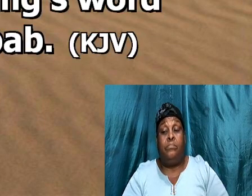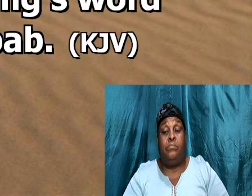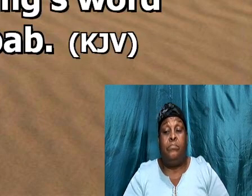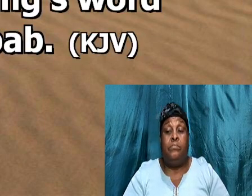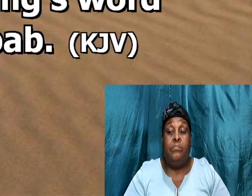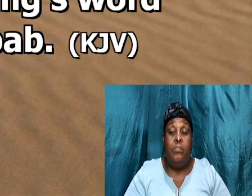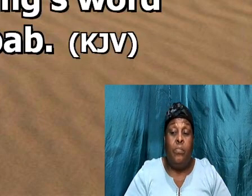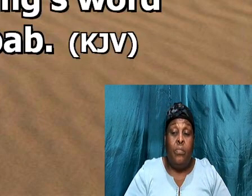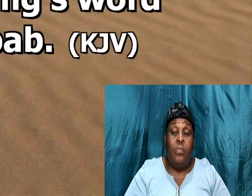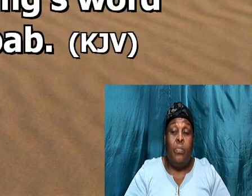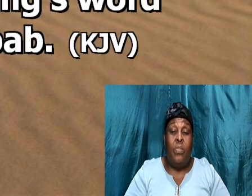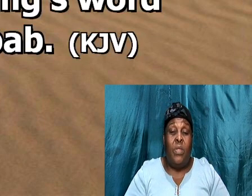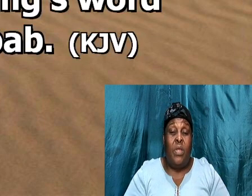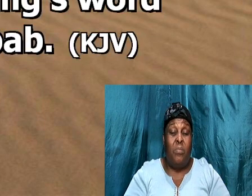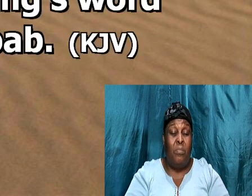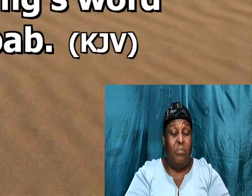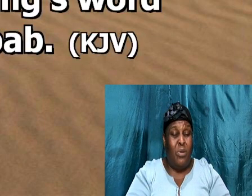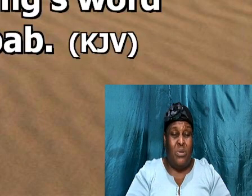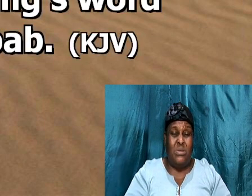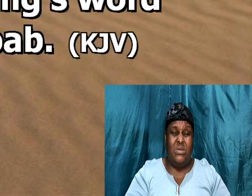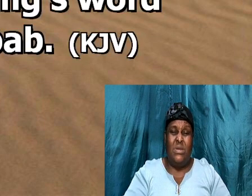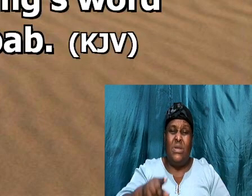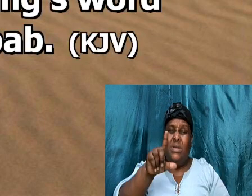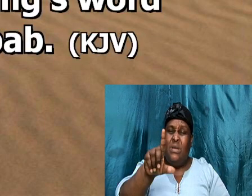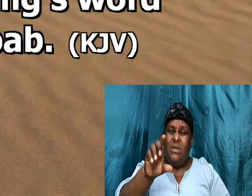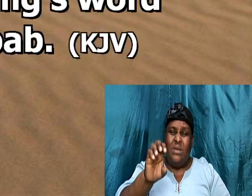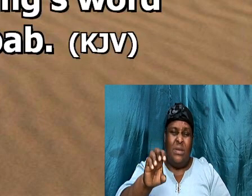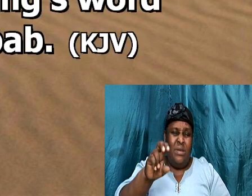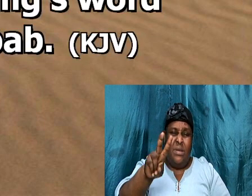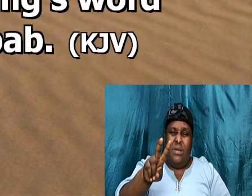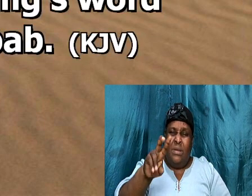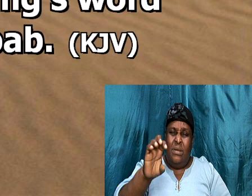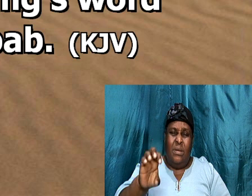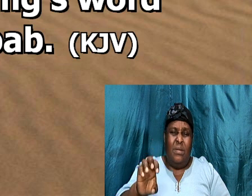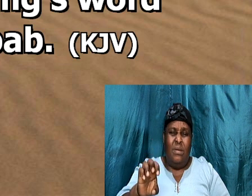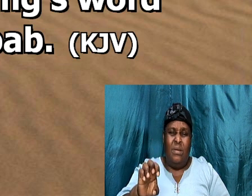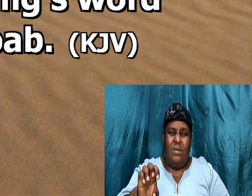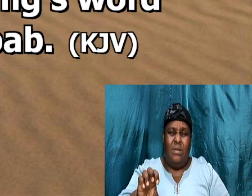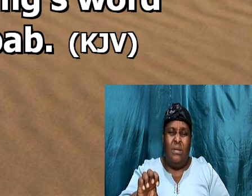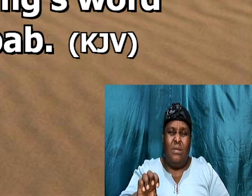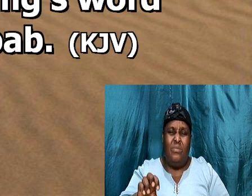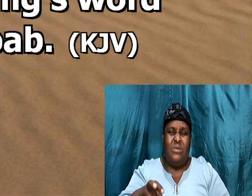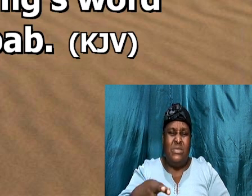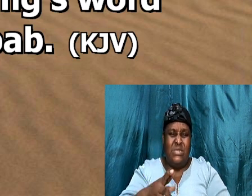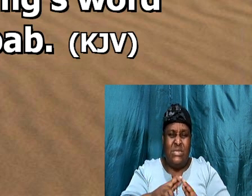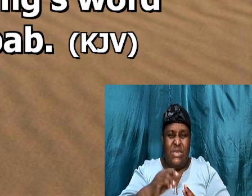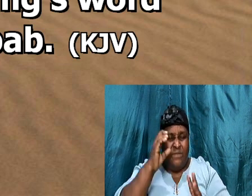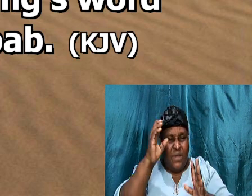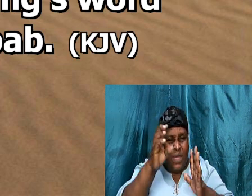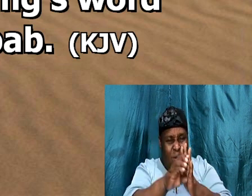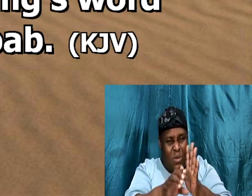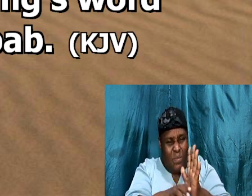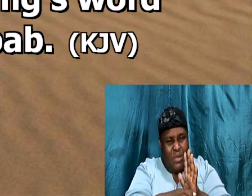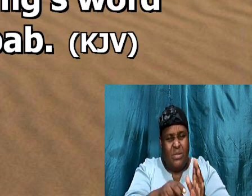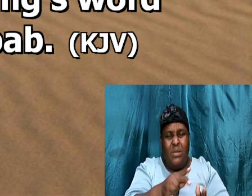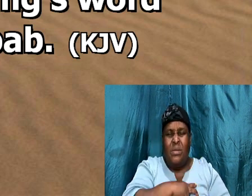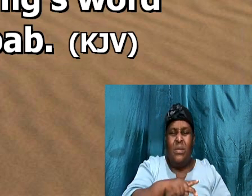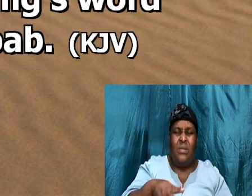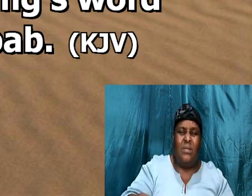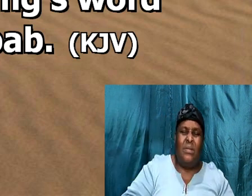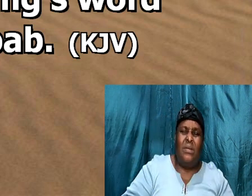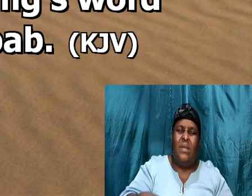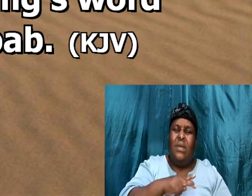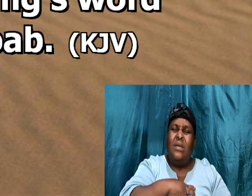but Levi, he got a command from the king, and because the king's word, was abominable unto him,